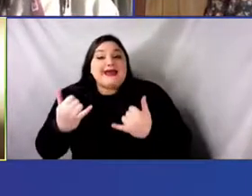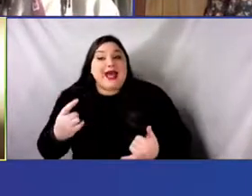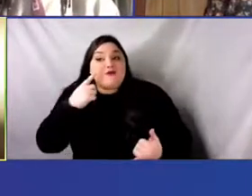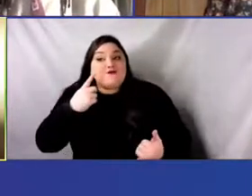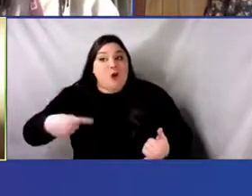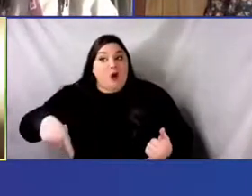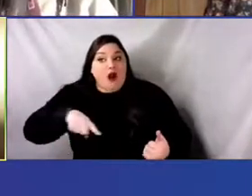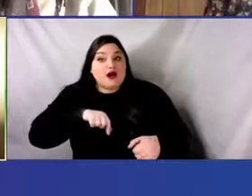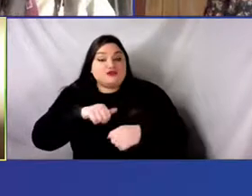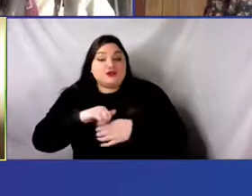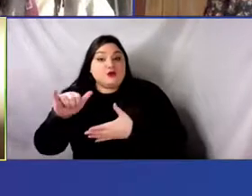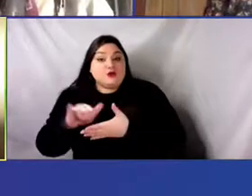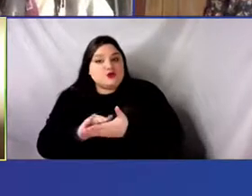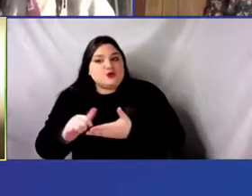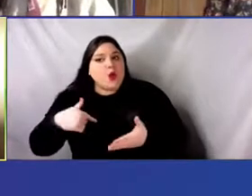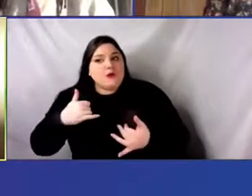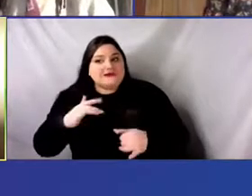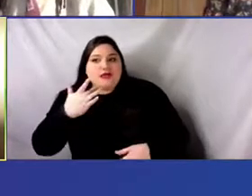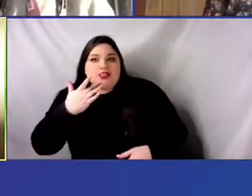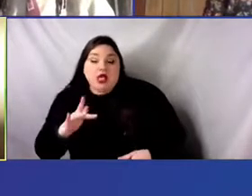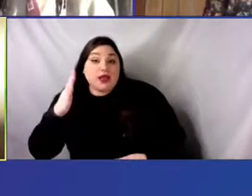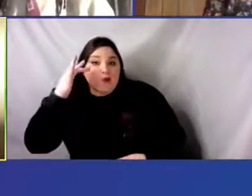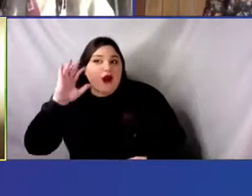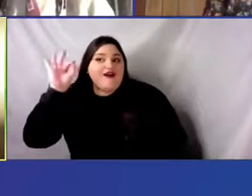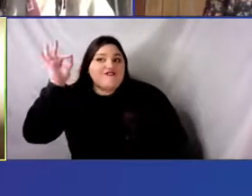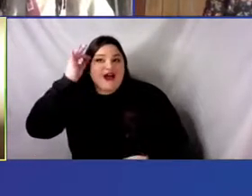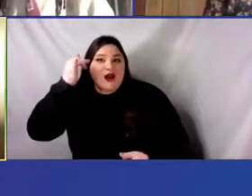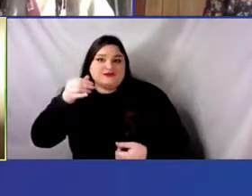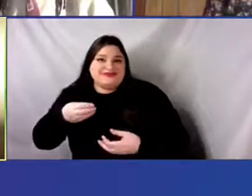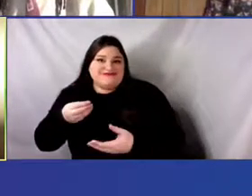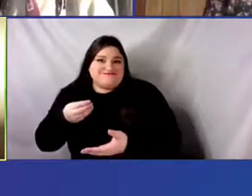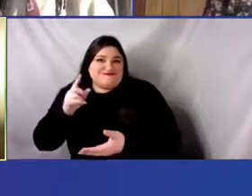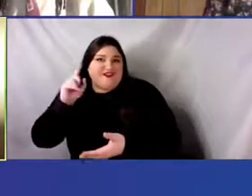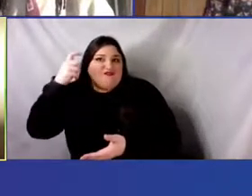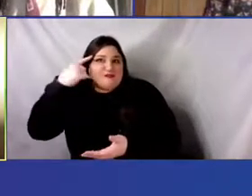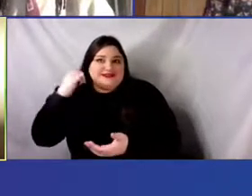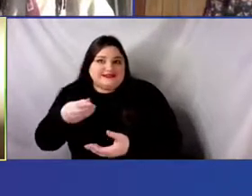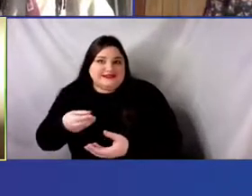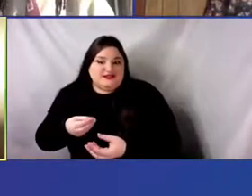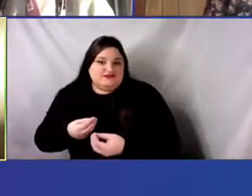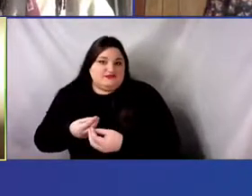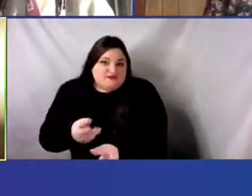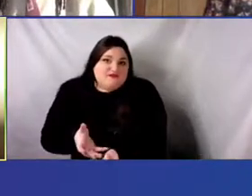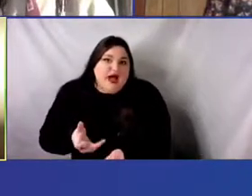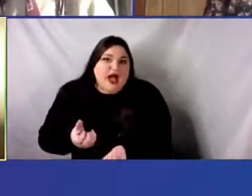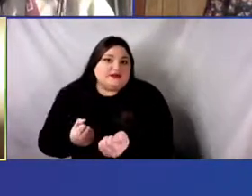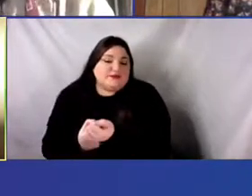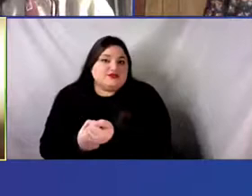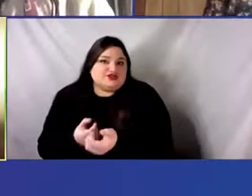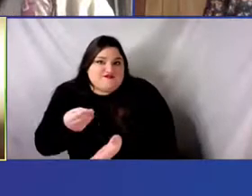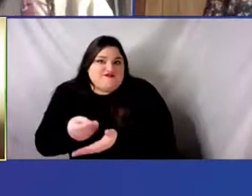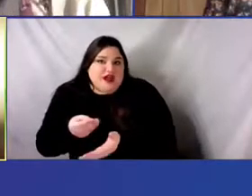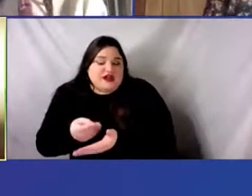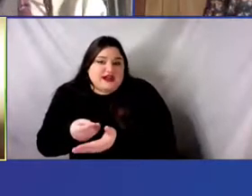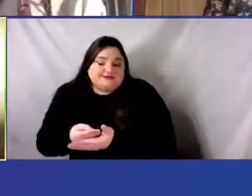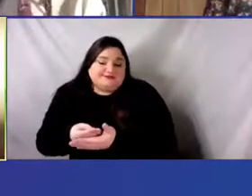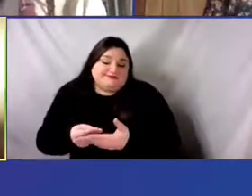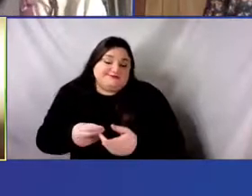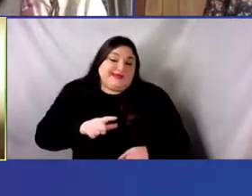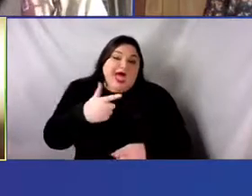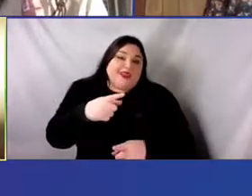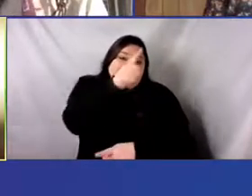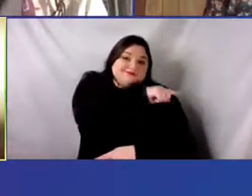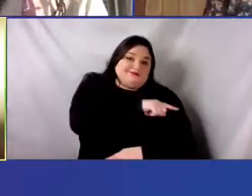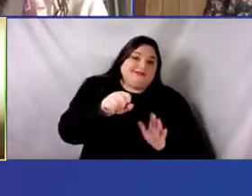more funding for, for the arts here. But because of that, what happened is that when there is, uh, the NEA